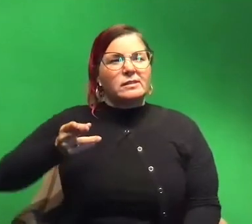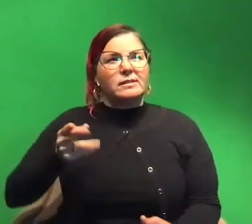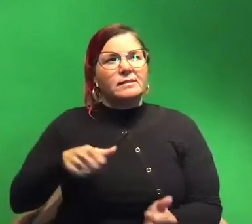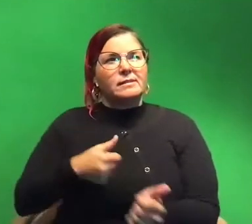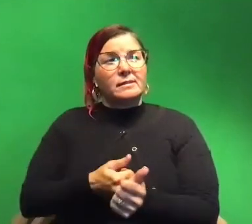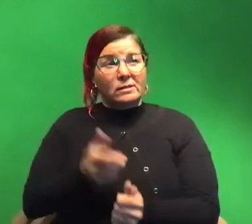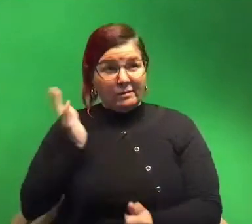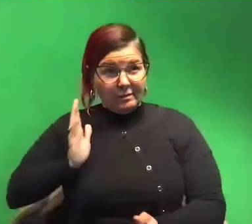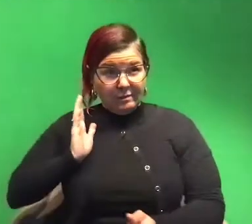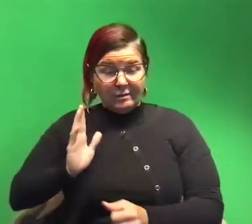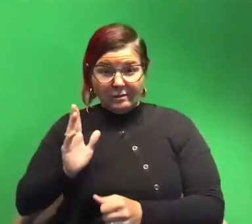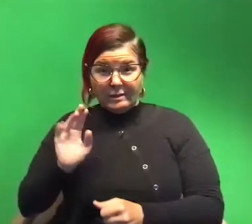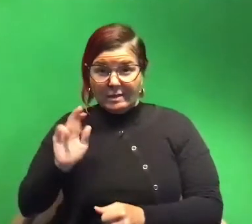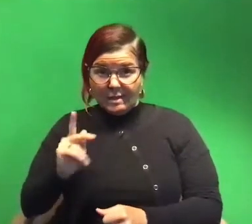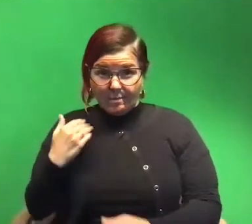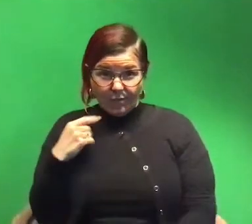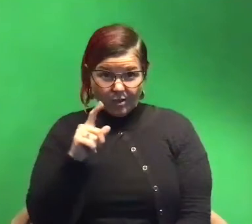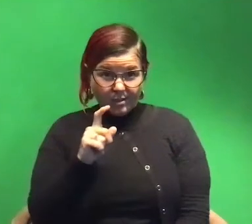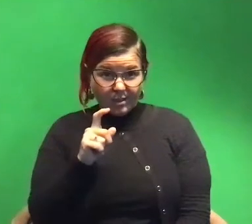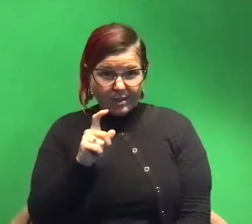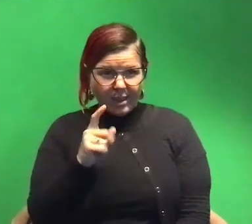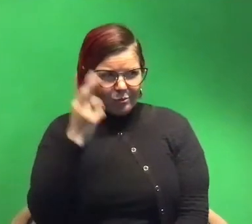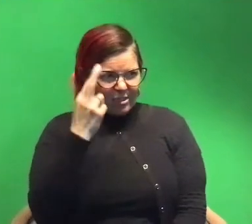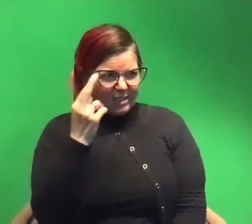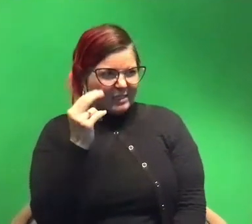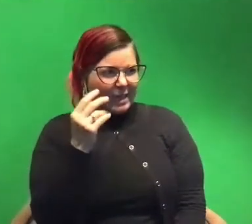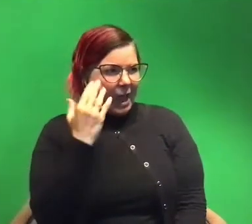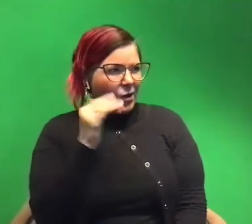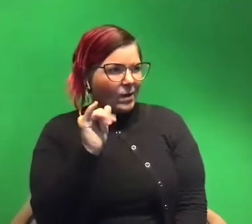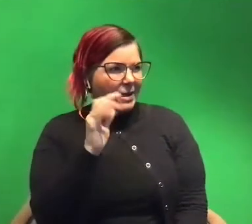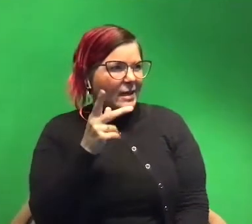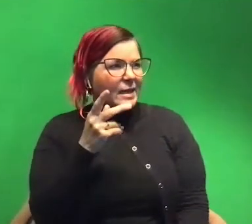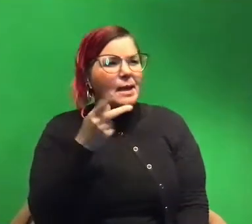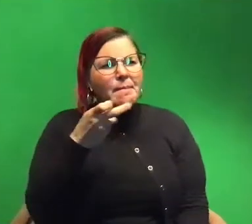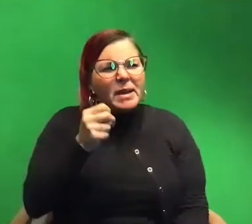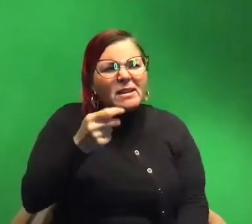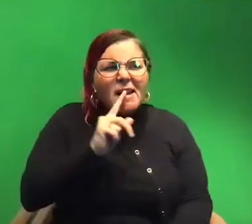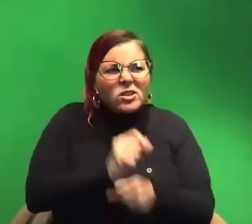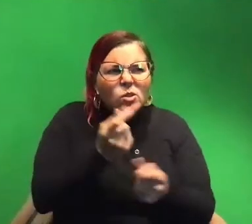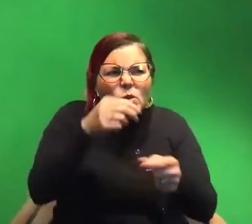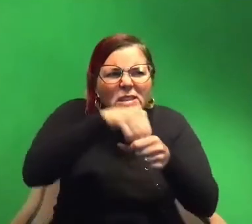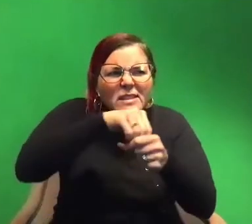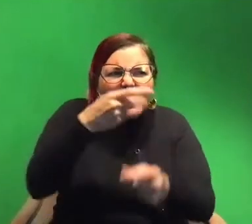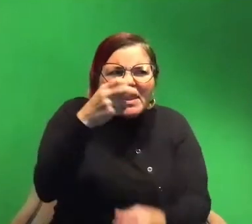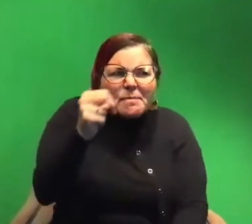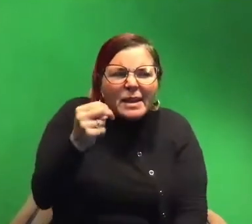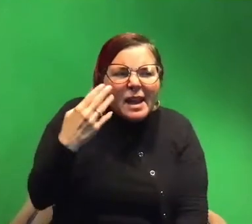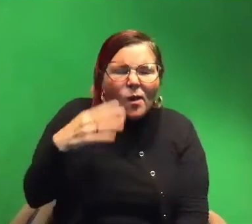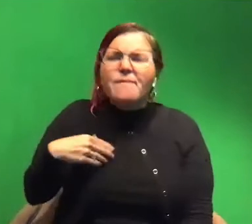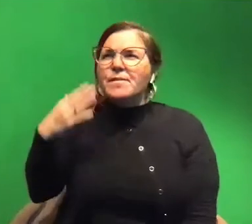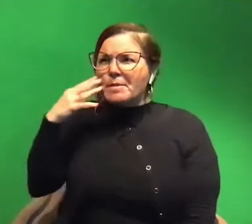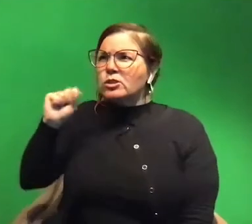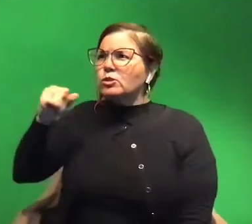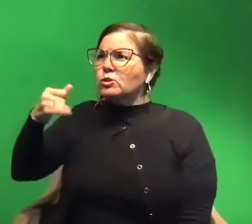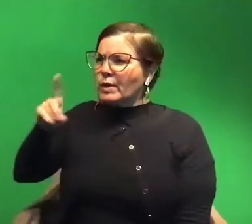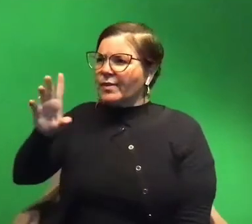used as ink? Um I'm just realizing I don't know what ink in a pen actually is. Like I'm very familiar with what squid ink